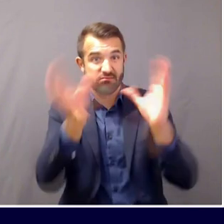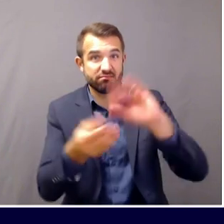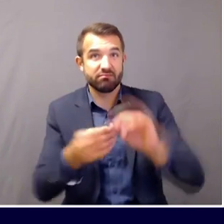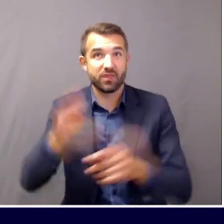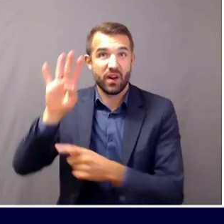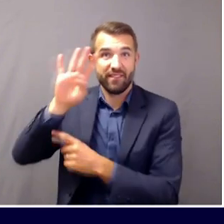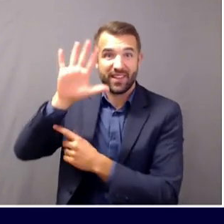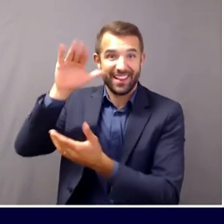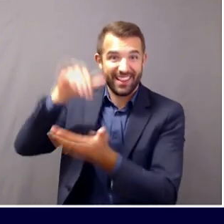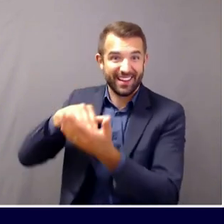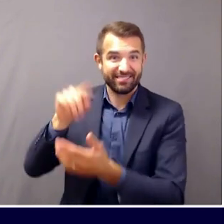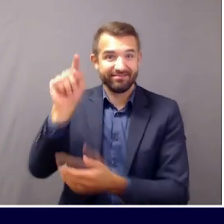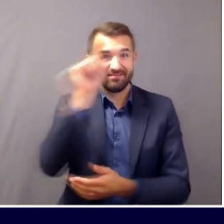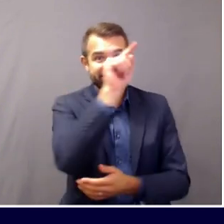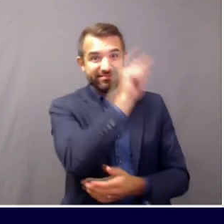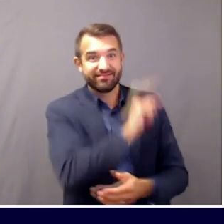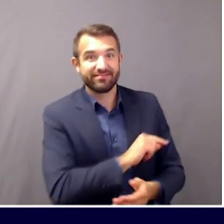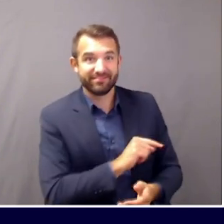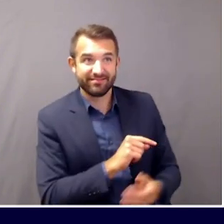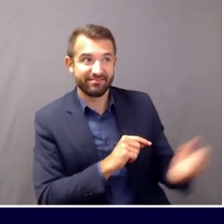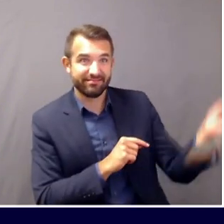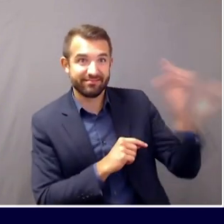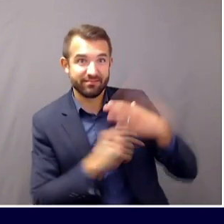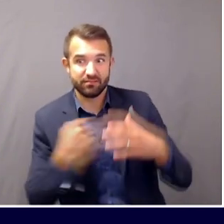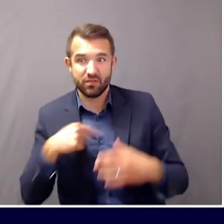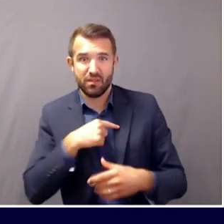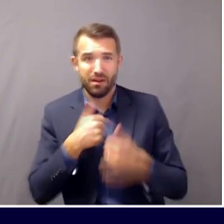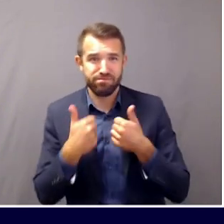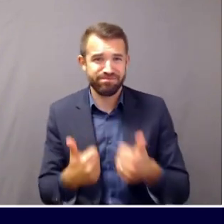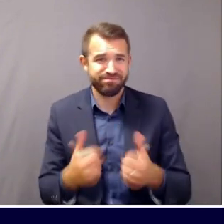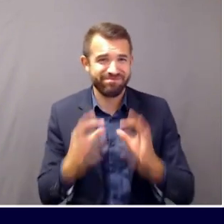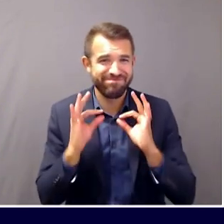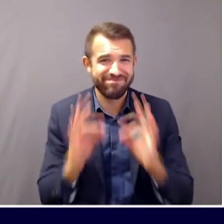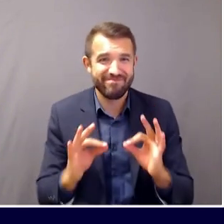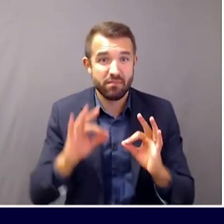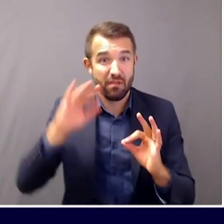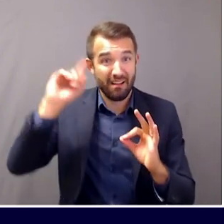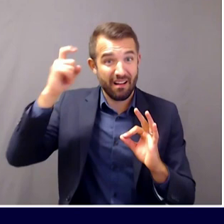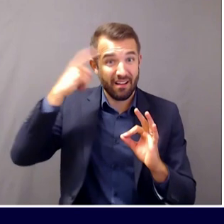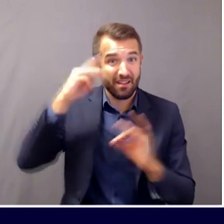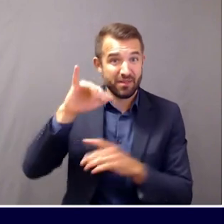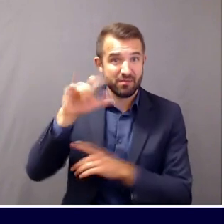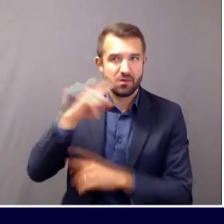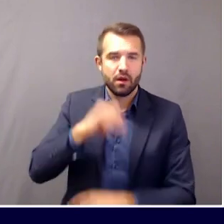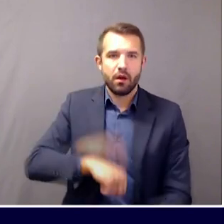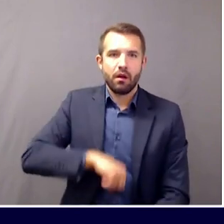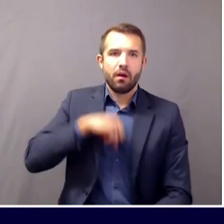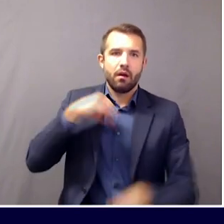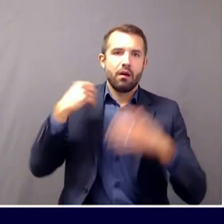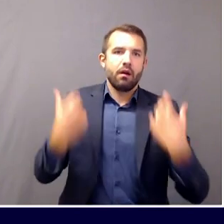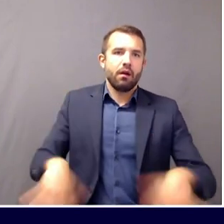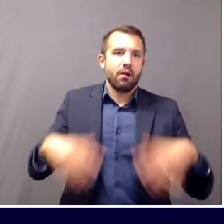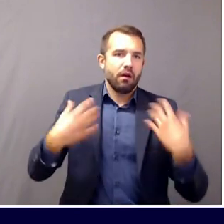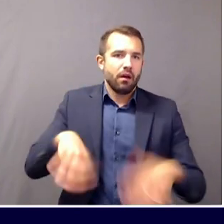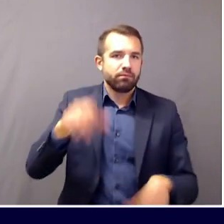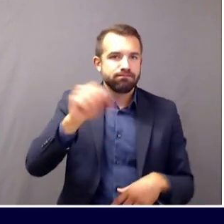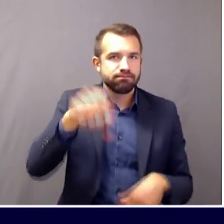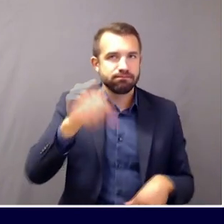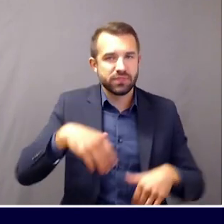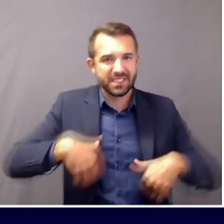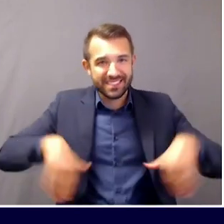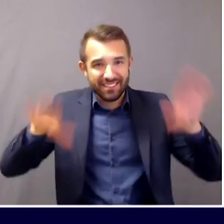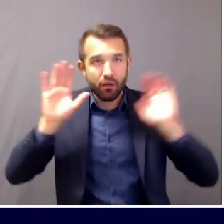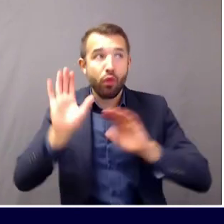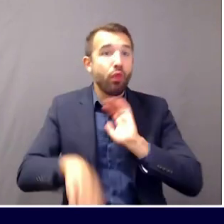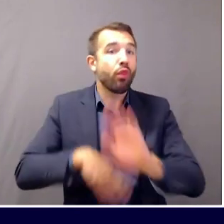As Governor Mills stated, while she is proud of that progress, we cannot let our guard down. With these additional grants, our administration